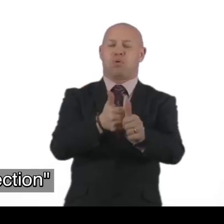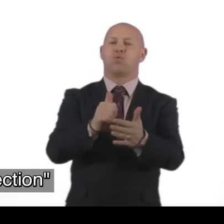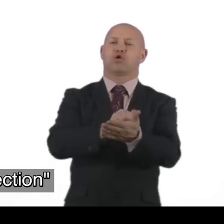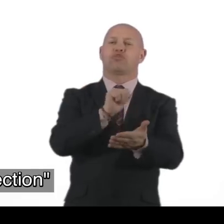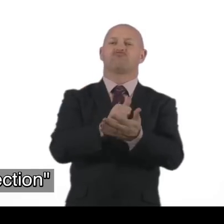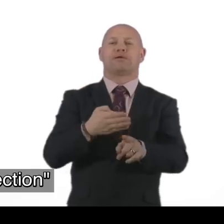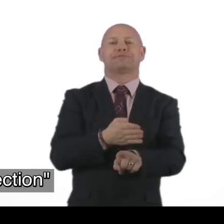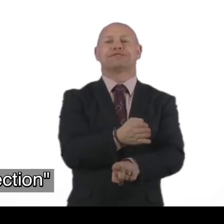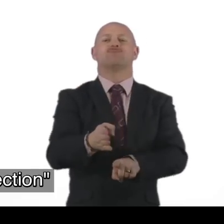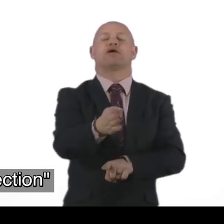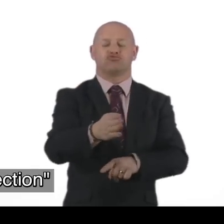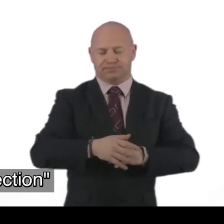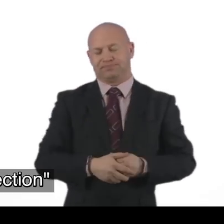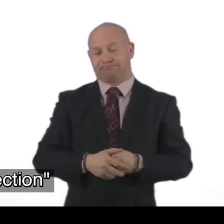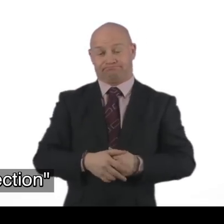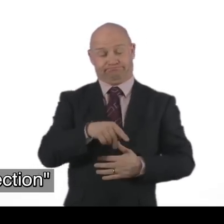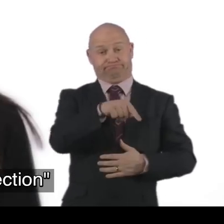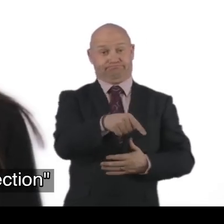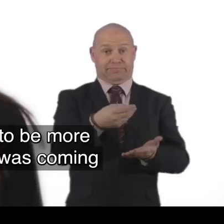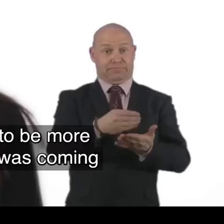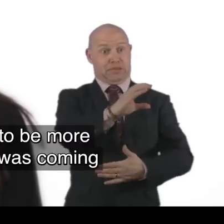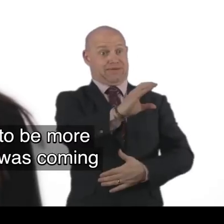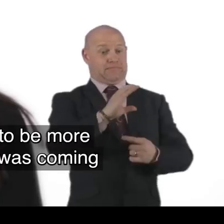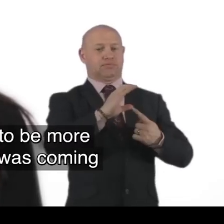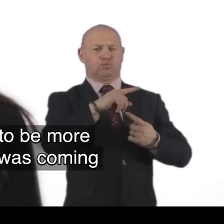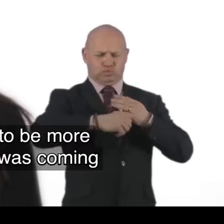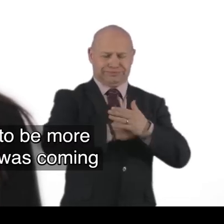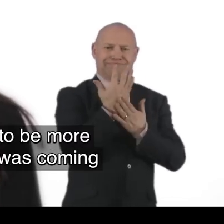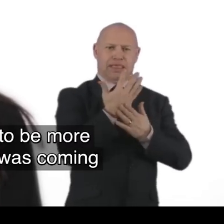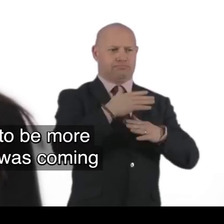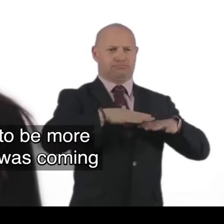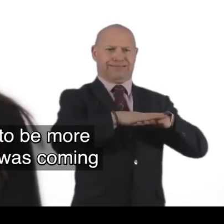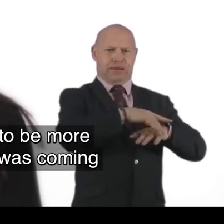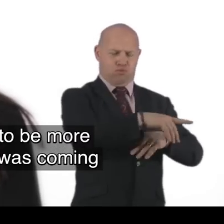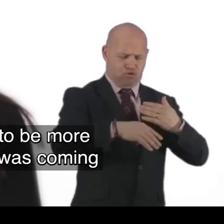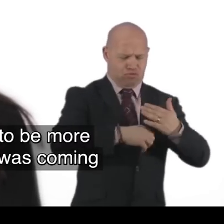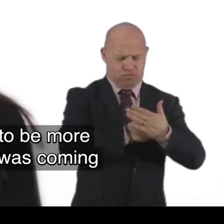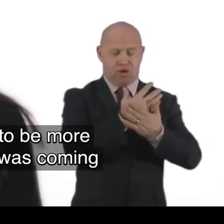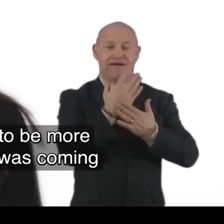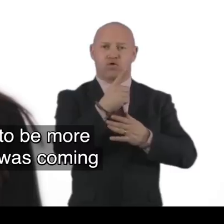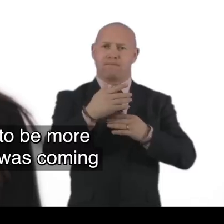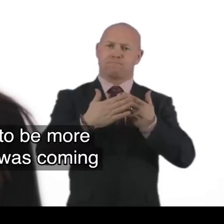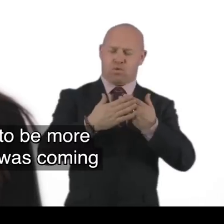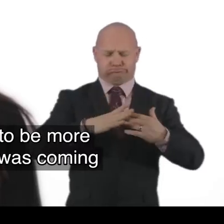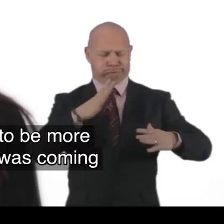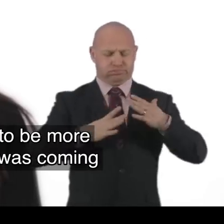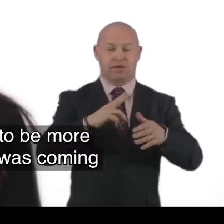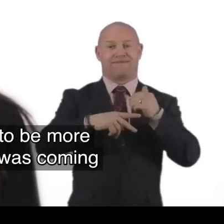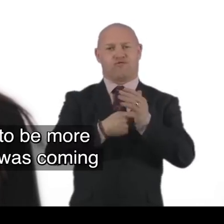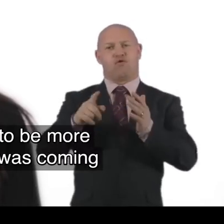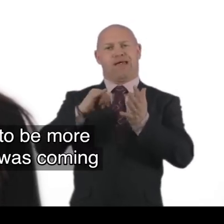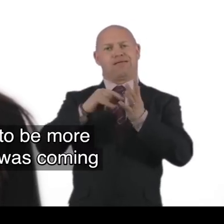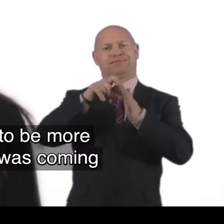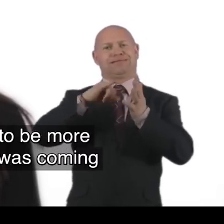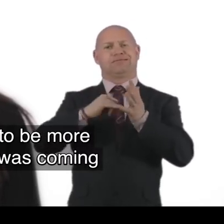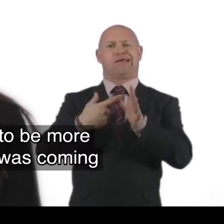Which is called. Supporting the right direction. The funding. Was to develop. The organisation. As it is just now. To be more prepared. For